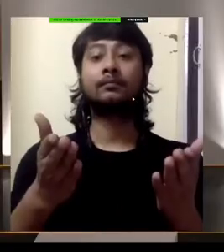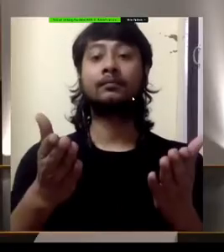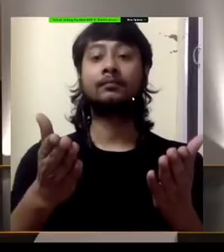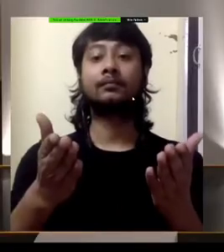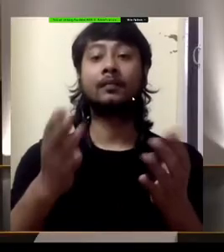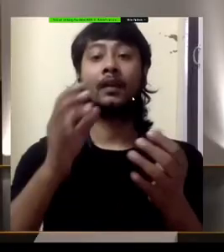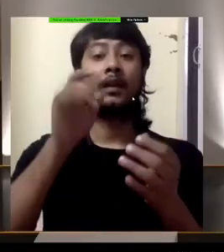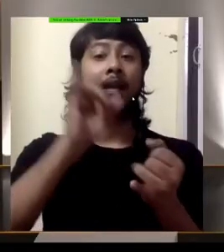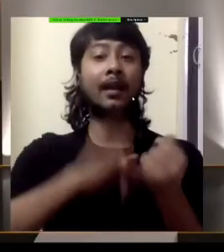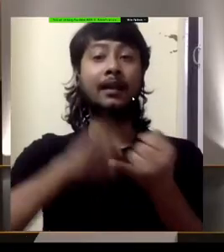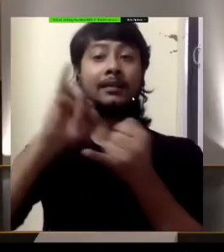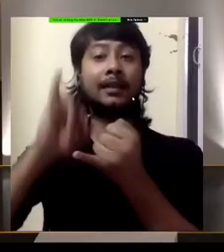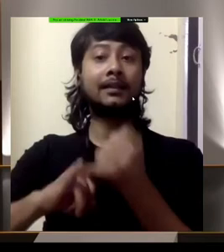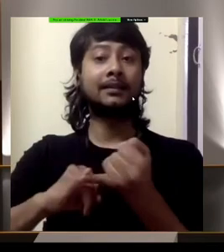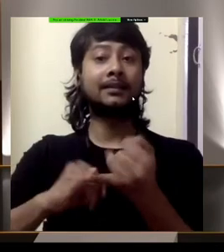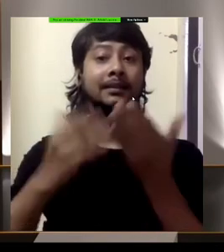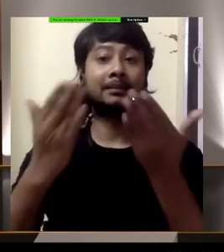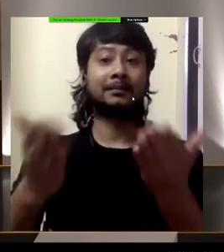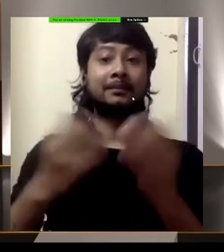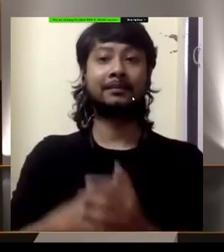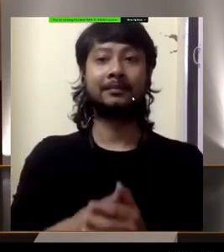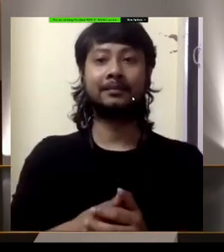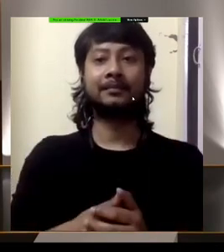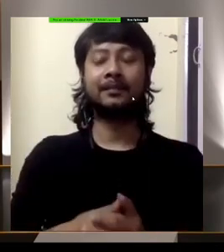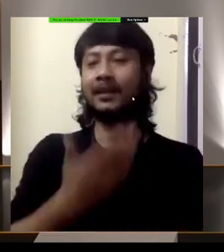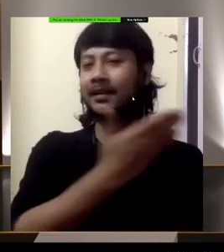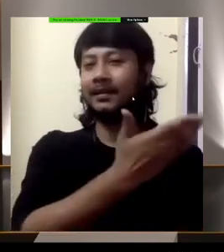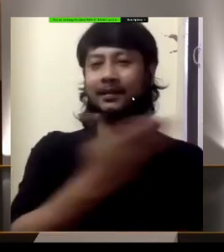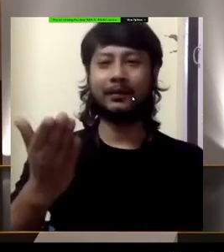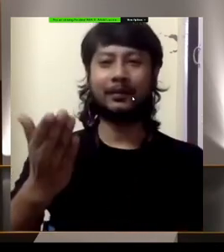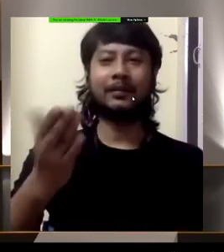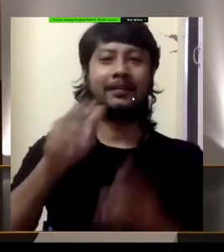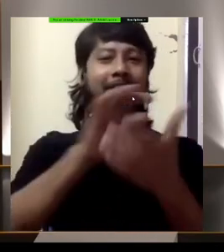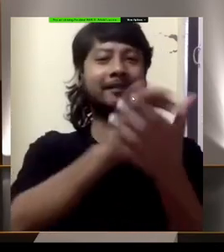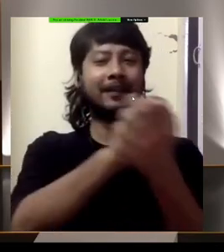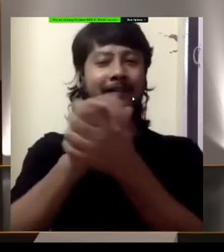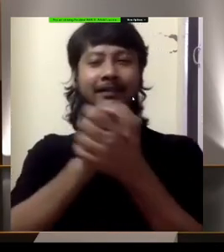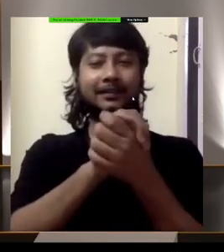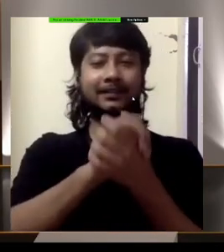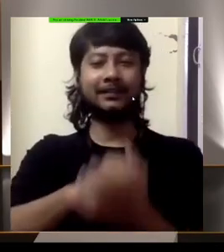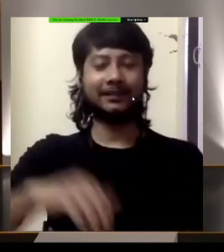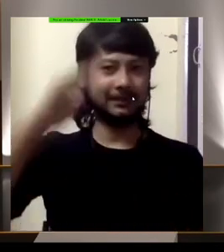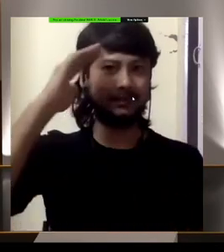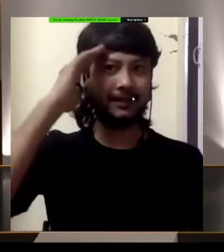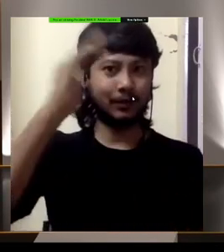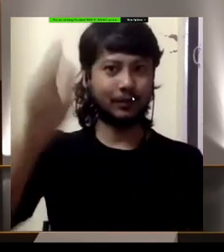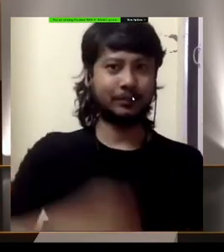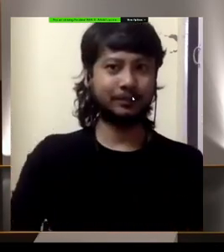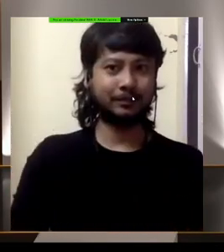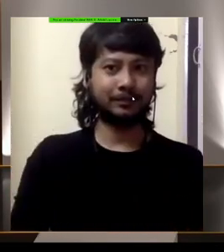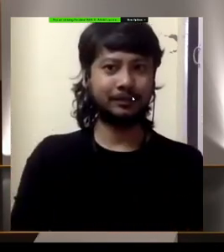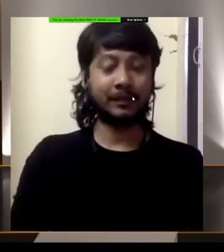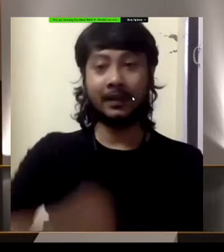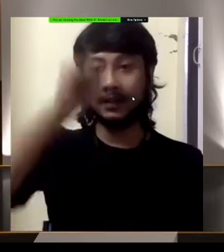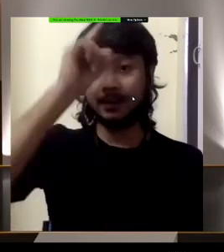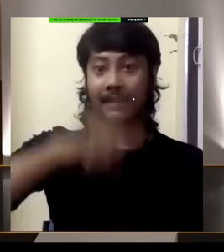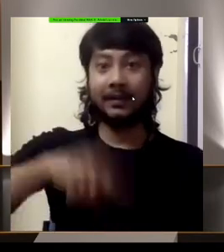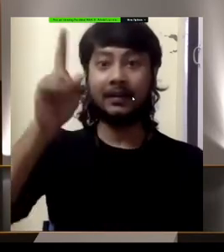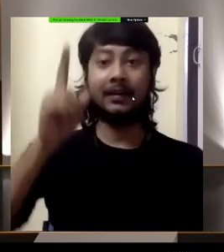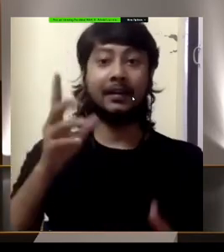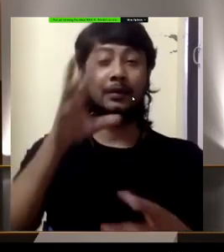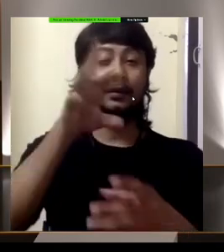Greetings, my friends, on the occasion of India Inclusion Summit